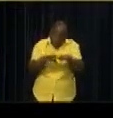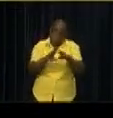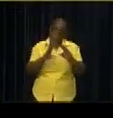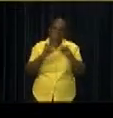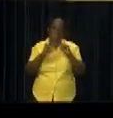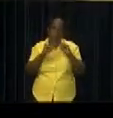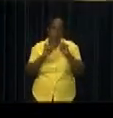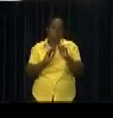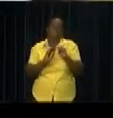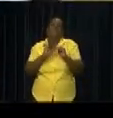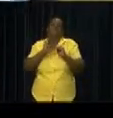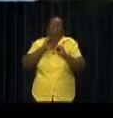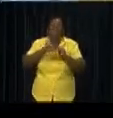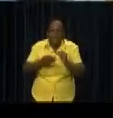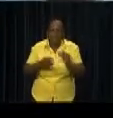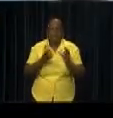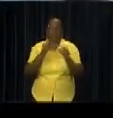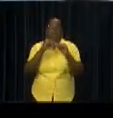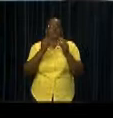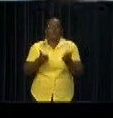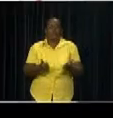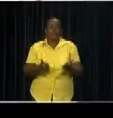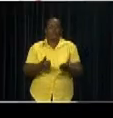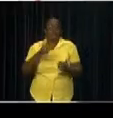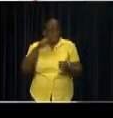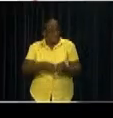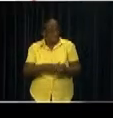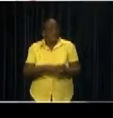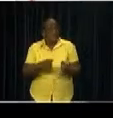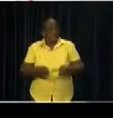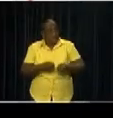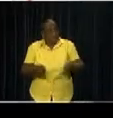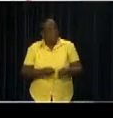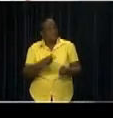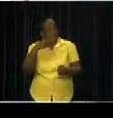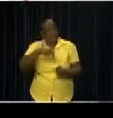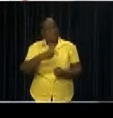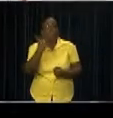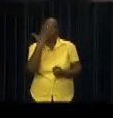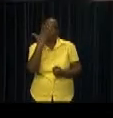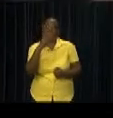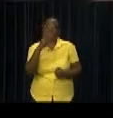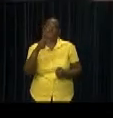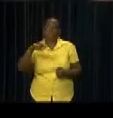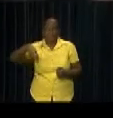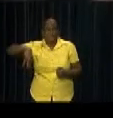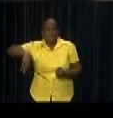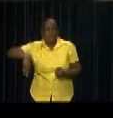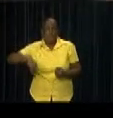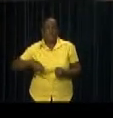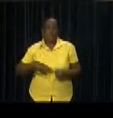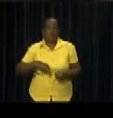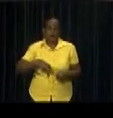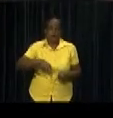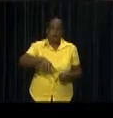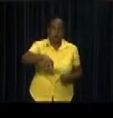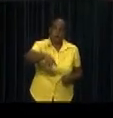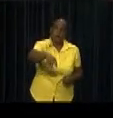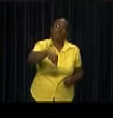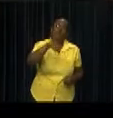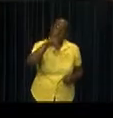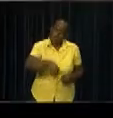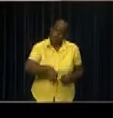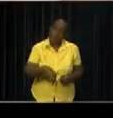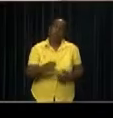the 5km walk and jogging course, which will be held for the second time at the end of this month.